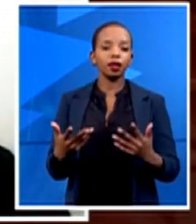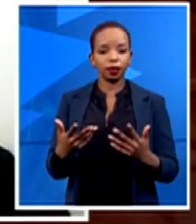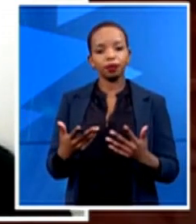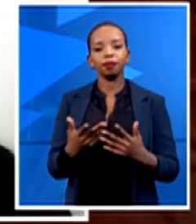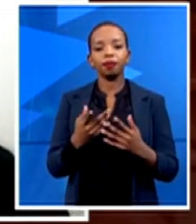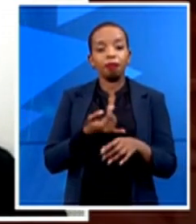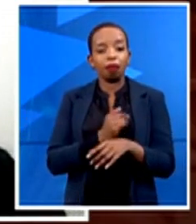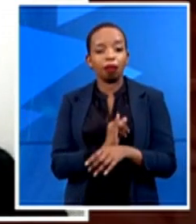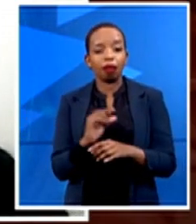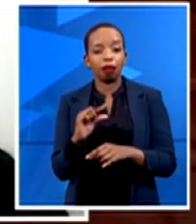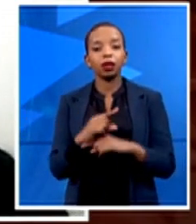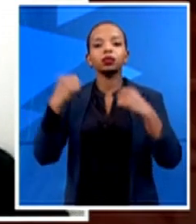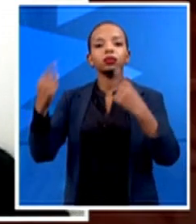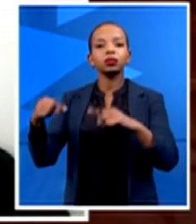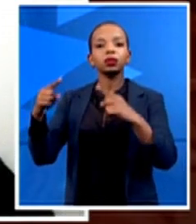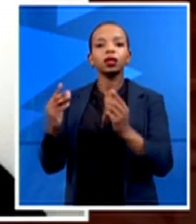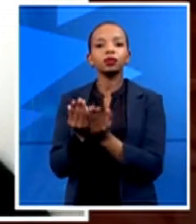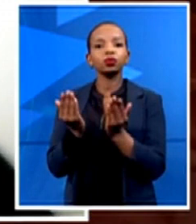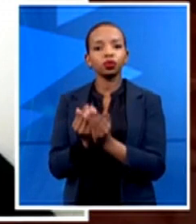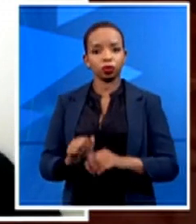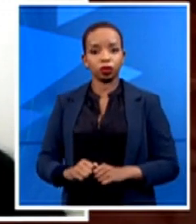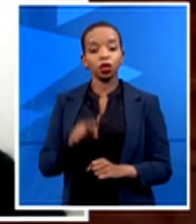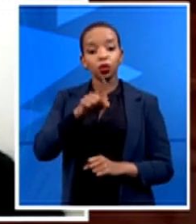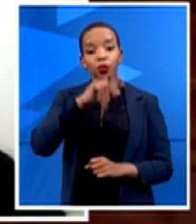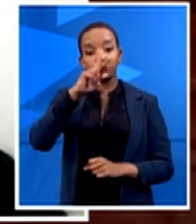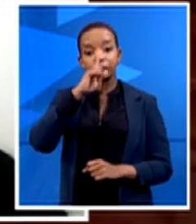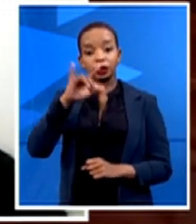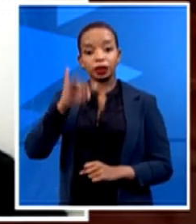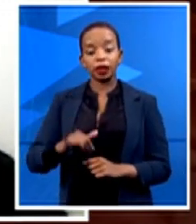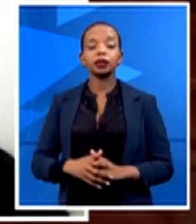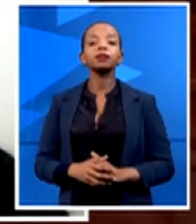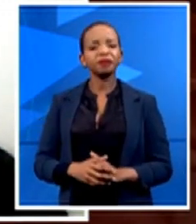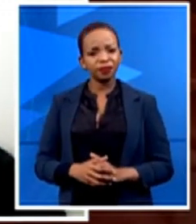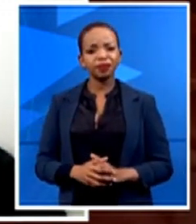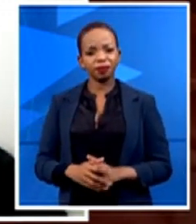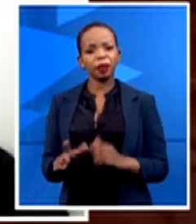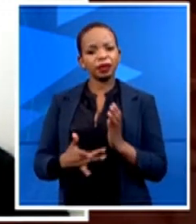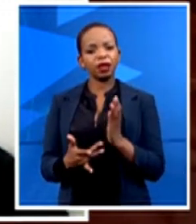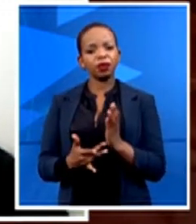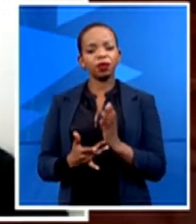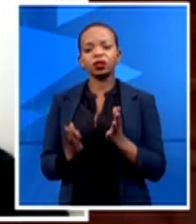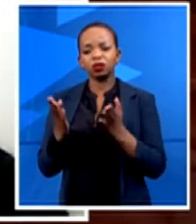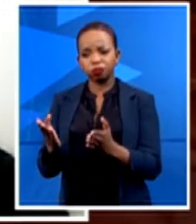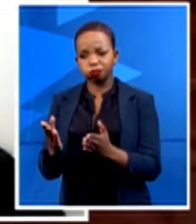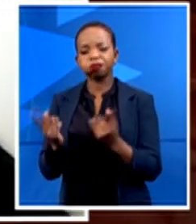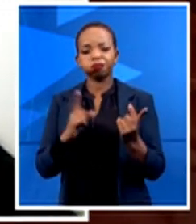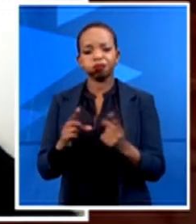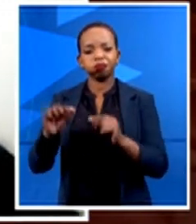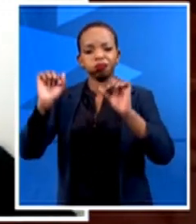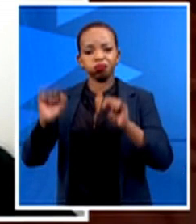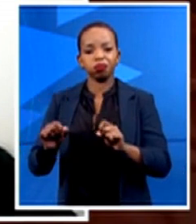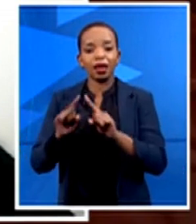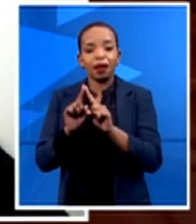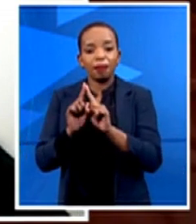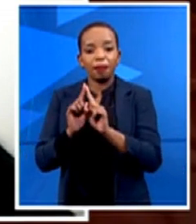that, yes, there is technology introduction into that environment, but as it's introduced, there is still